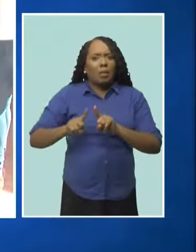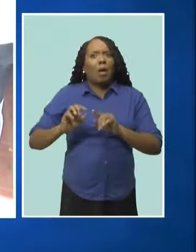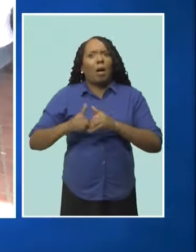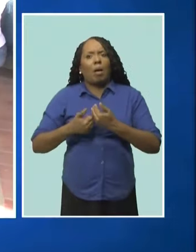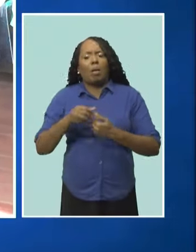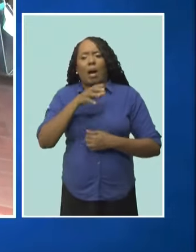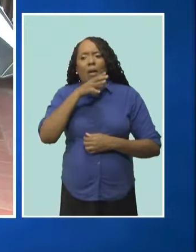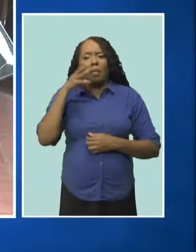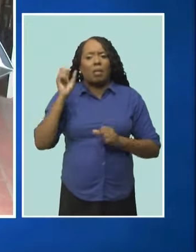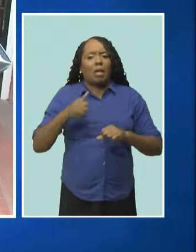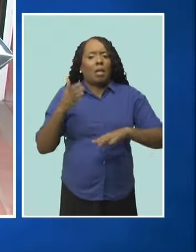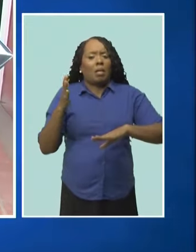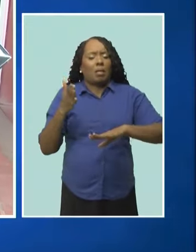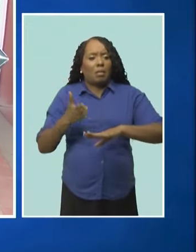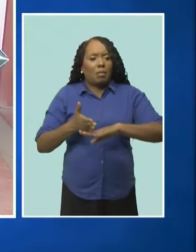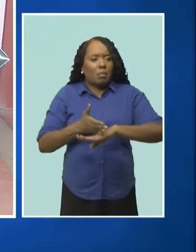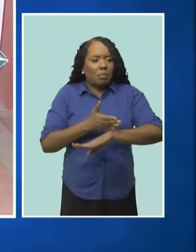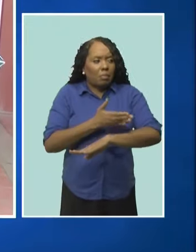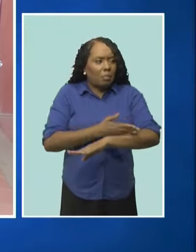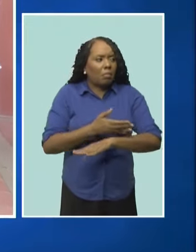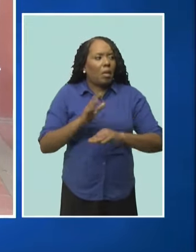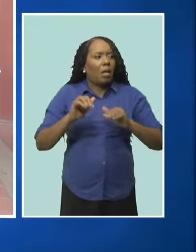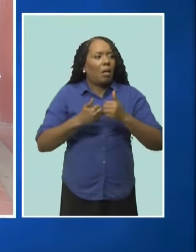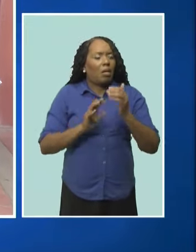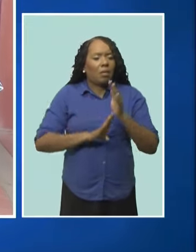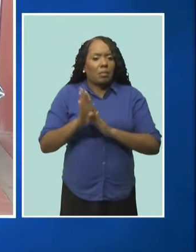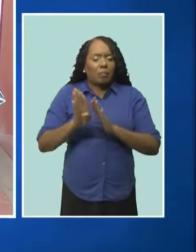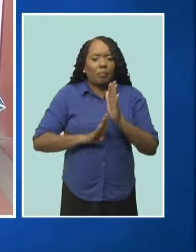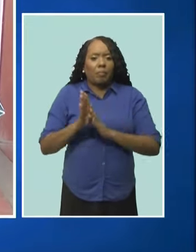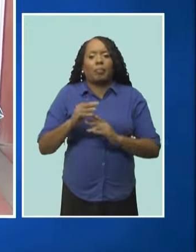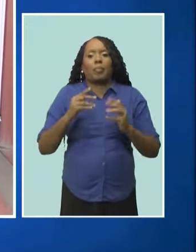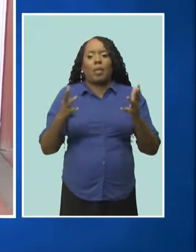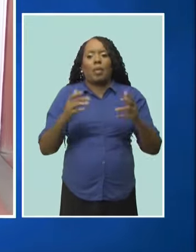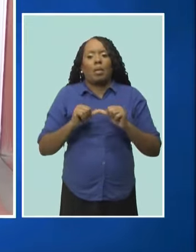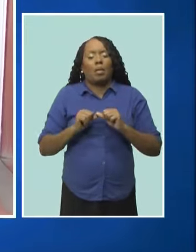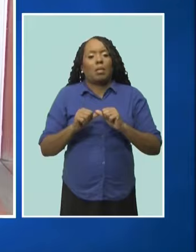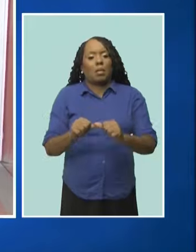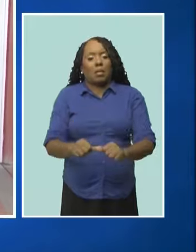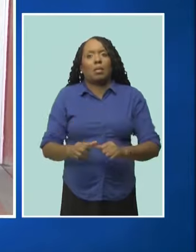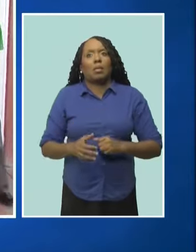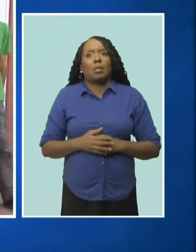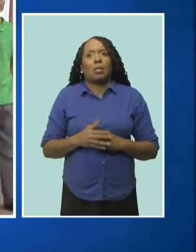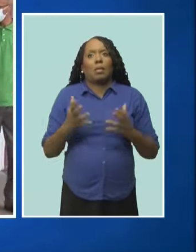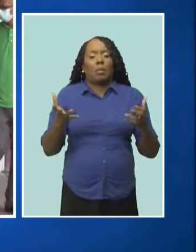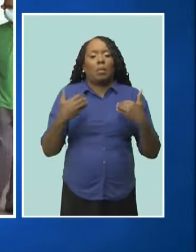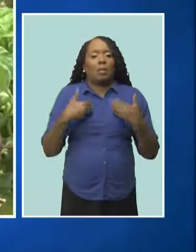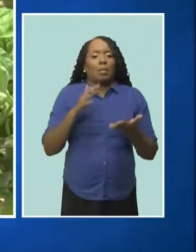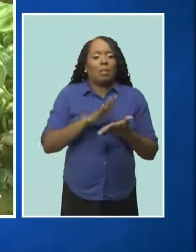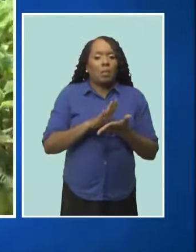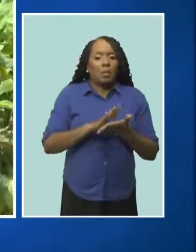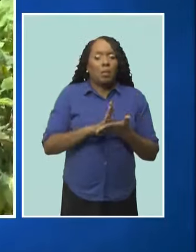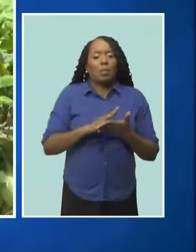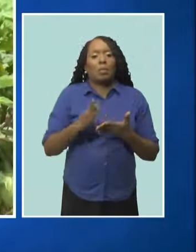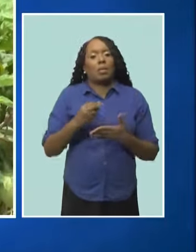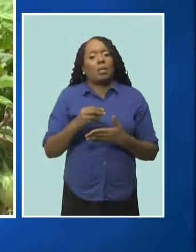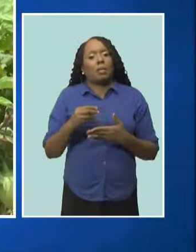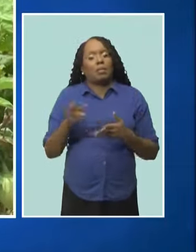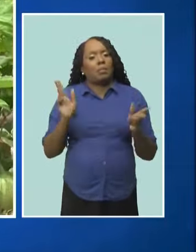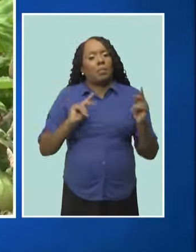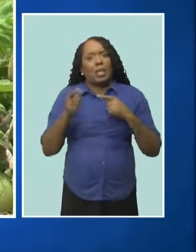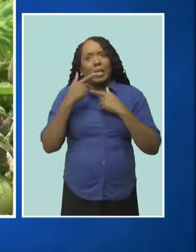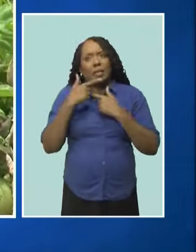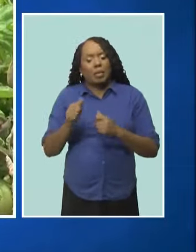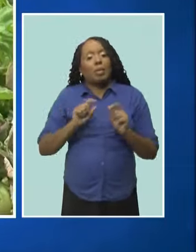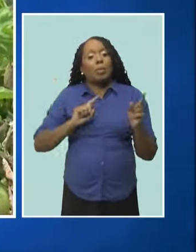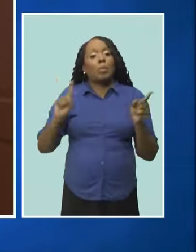production here in Barbados. And we want to continue doing that going forward, having schools and interested persons go to the home station to